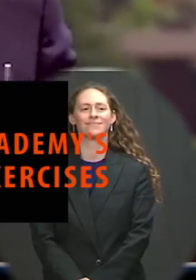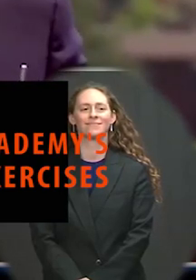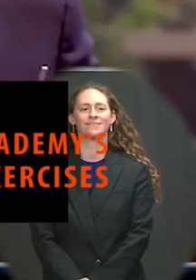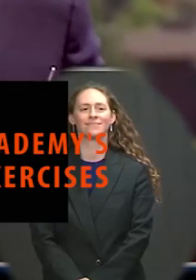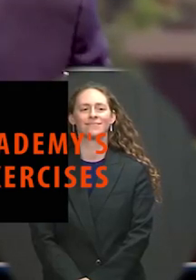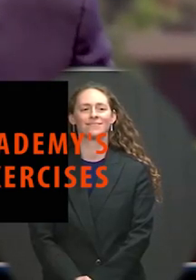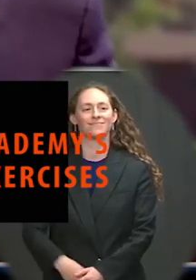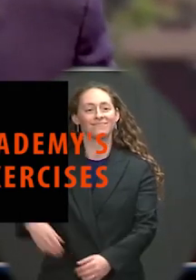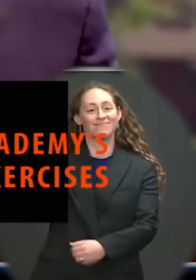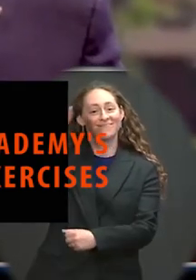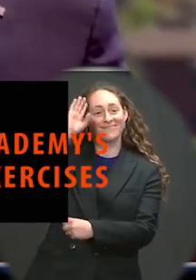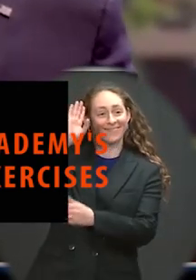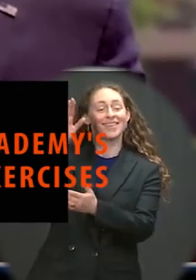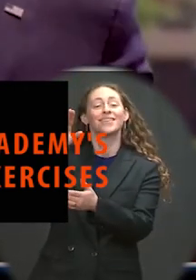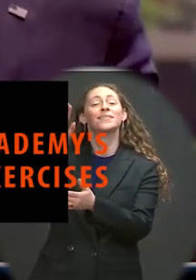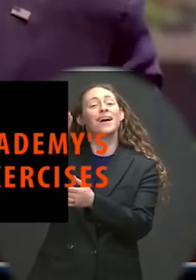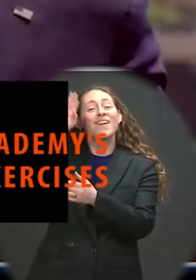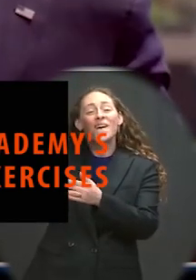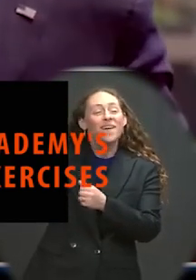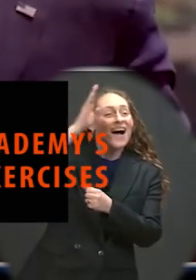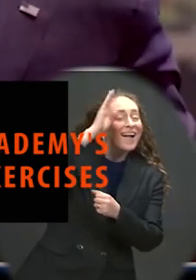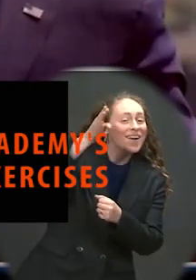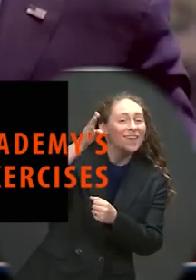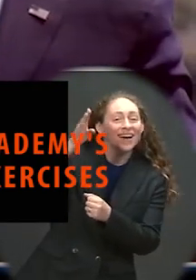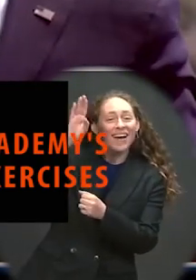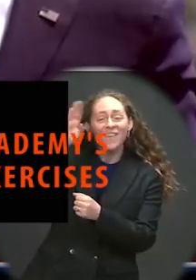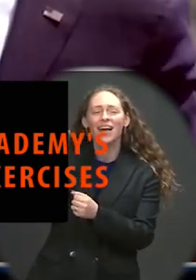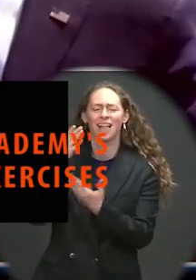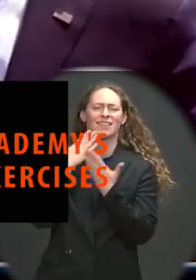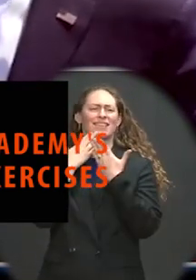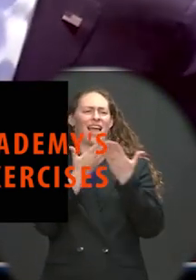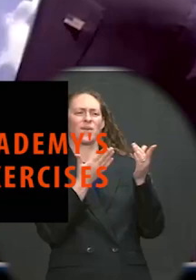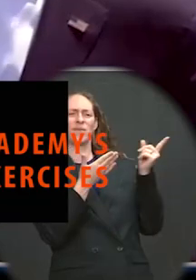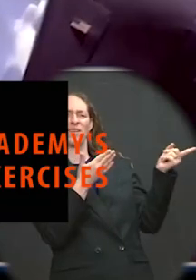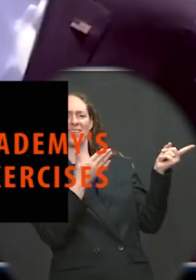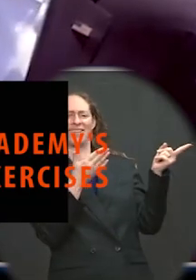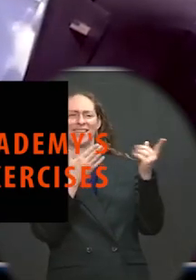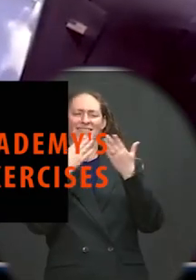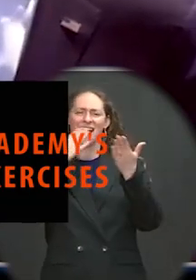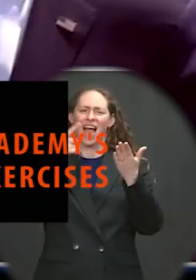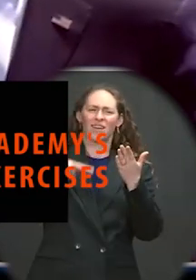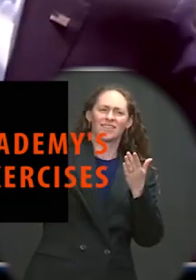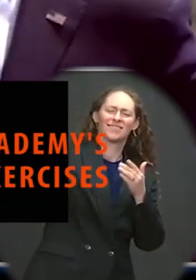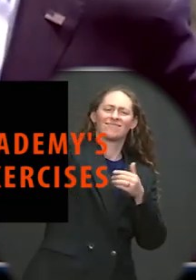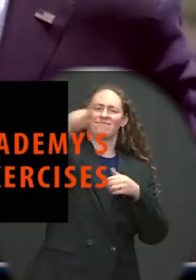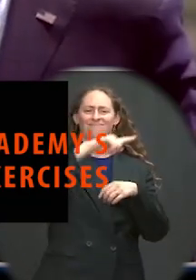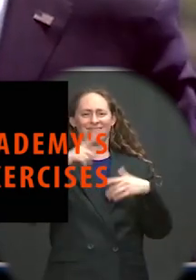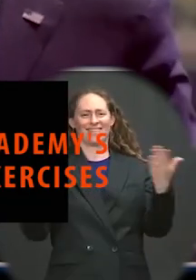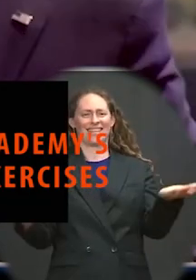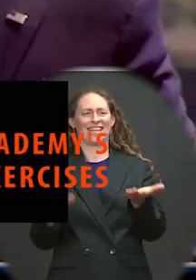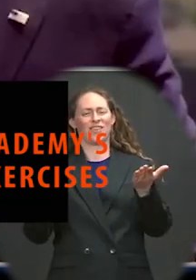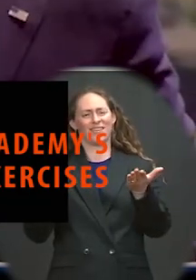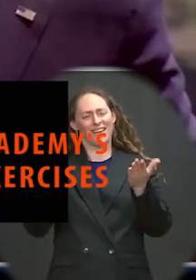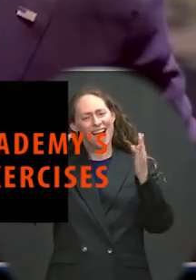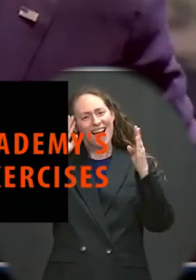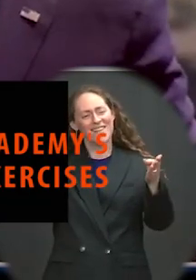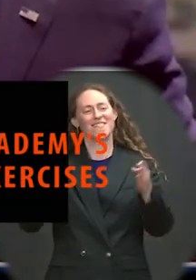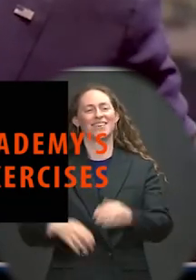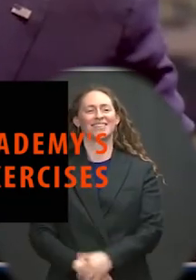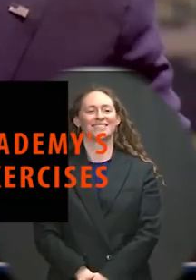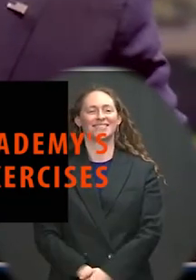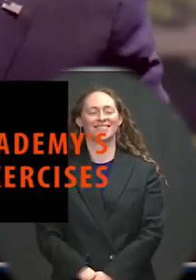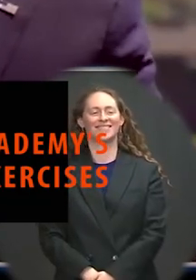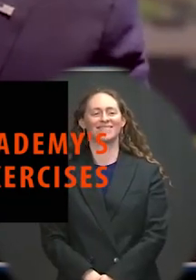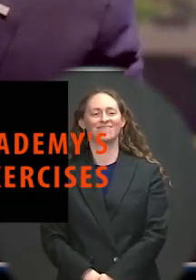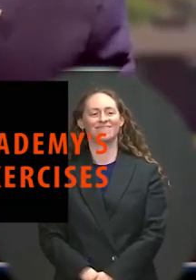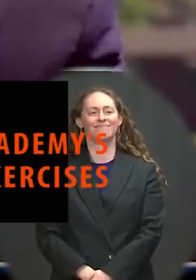thank you. Hello, Coast Guard Academy. I tell you what, we're going to speak for about four hours to see if those white uniforms